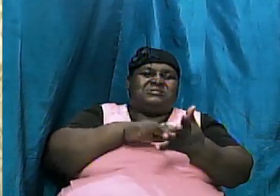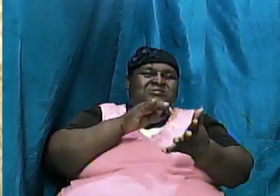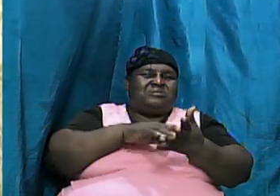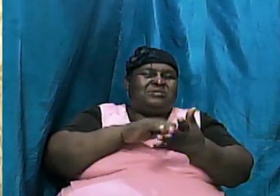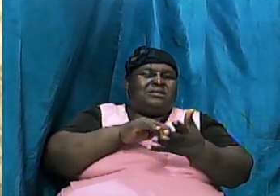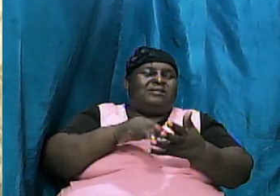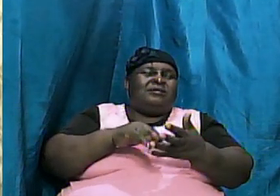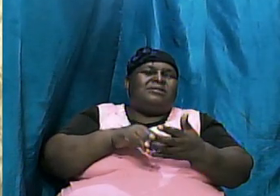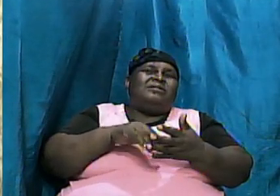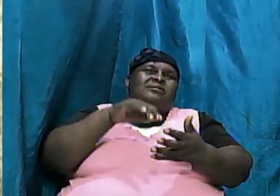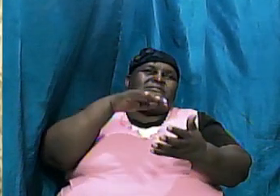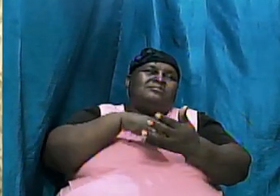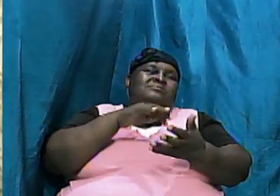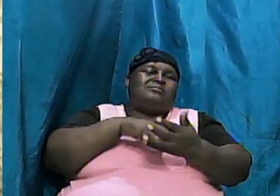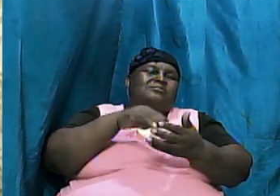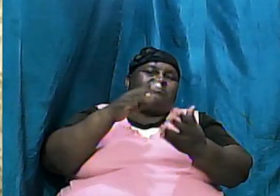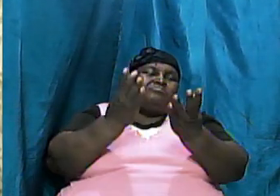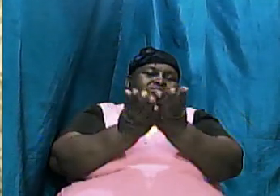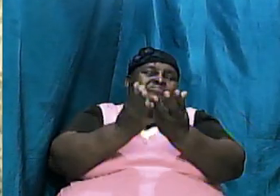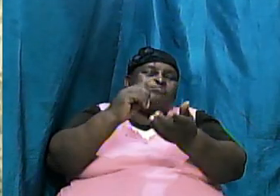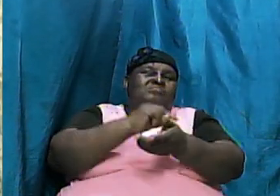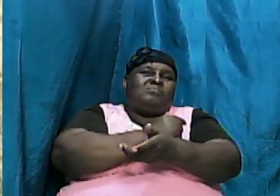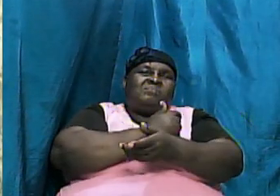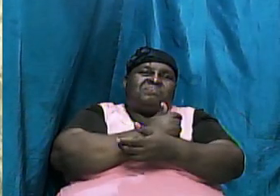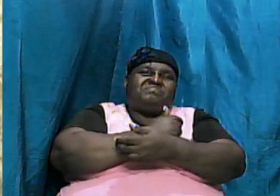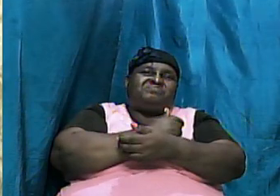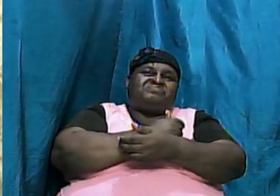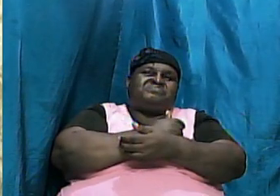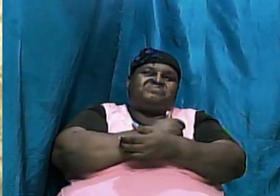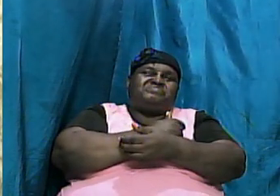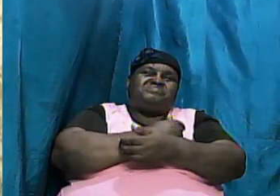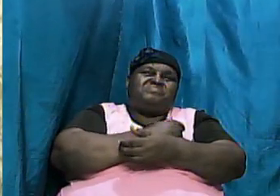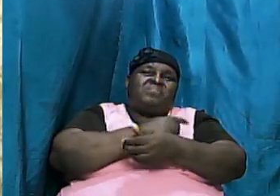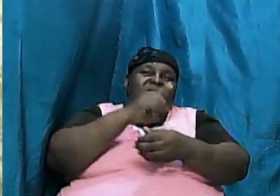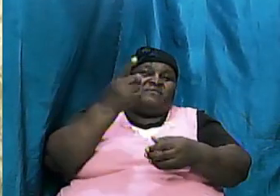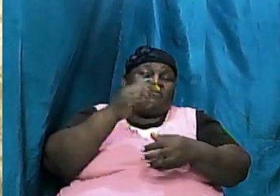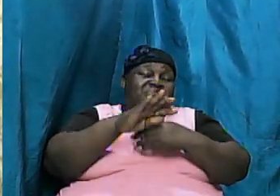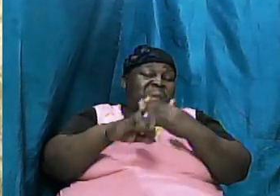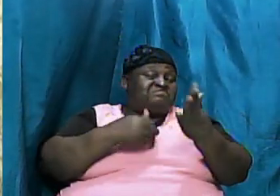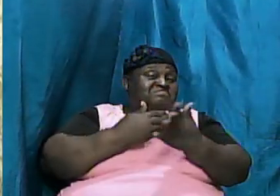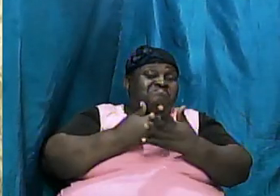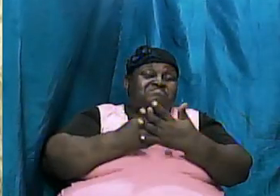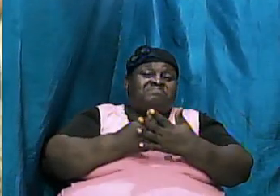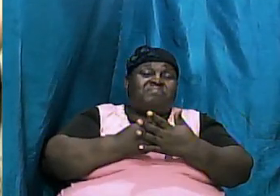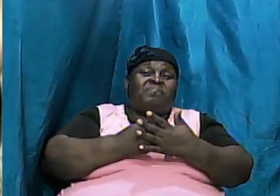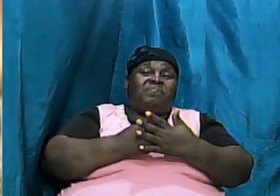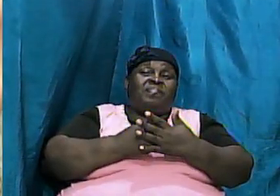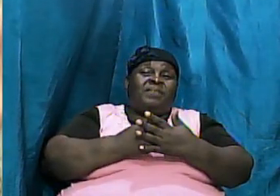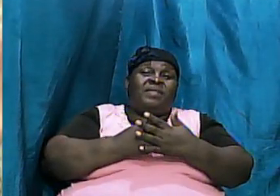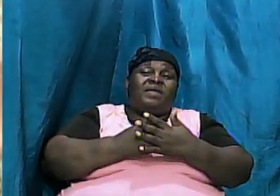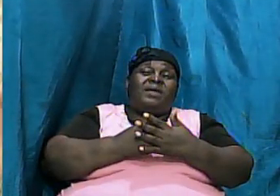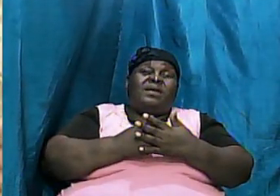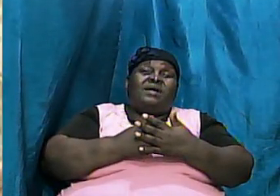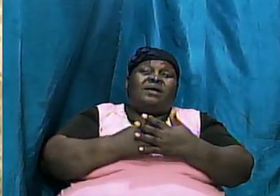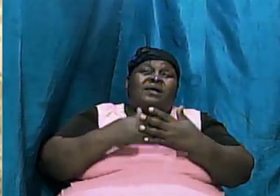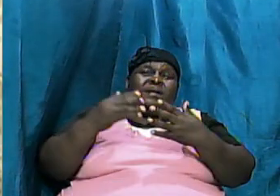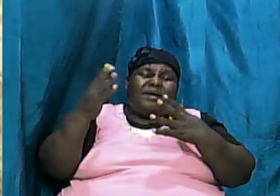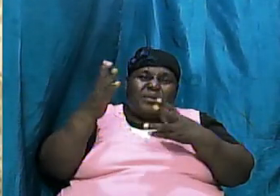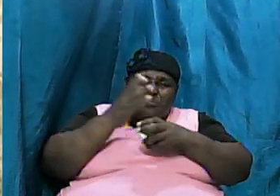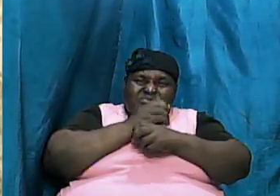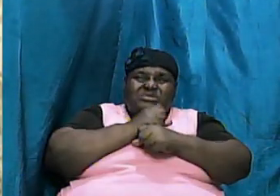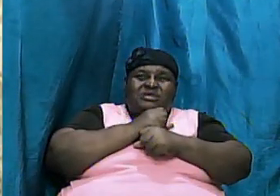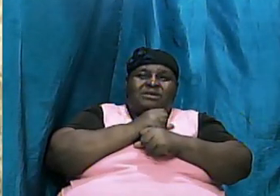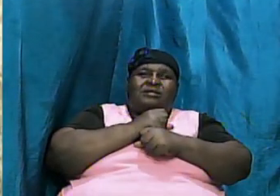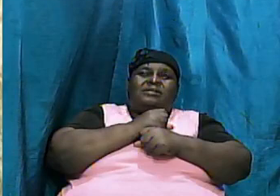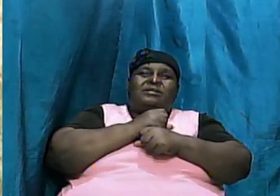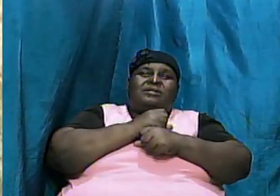and we are going to go in a way first of all that we capture the essence we will